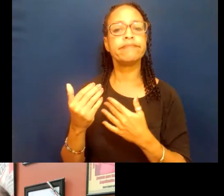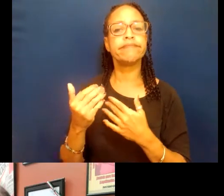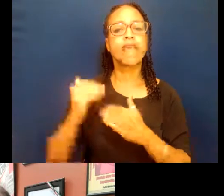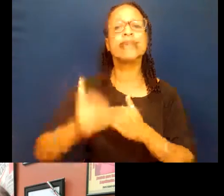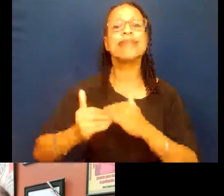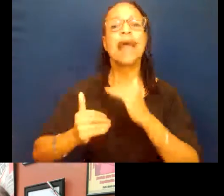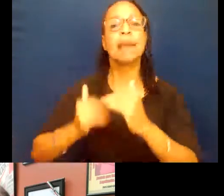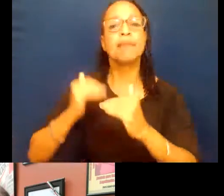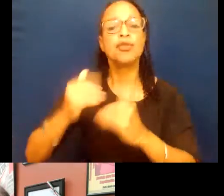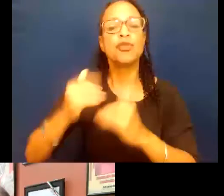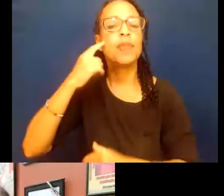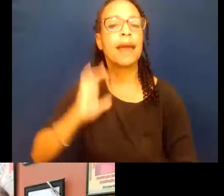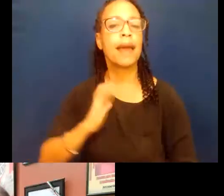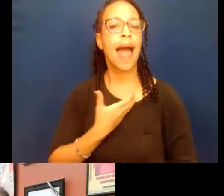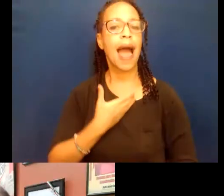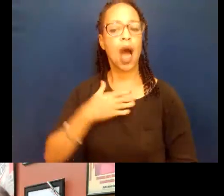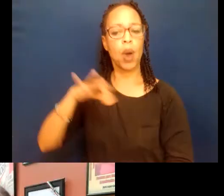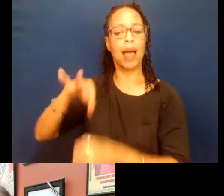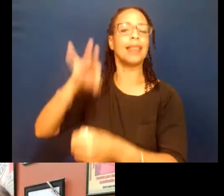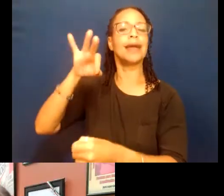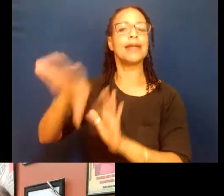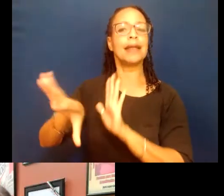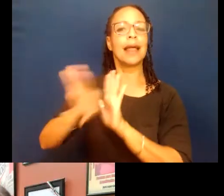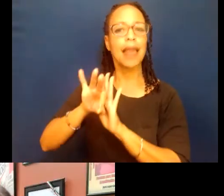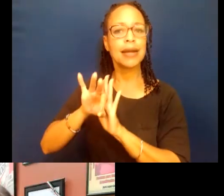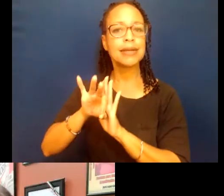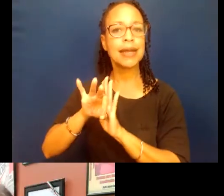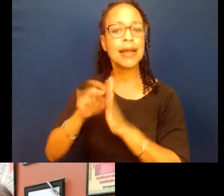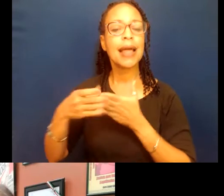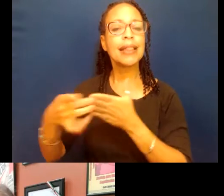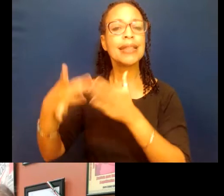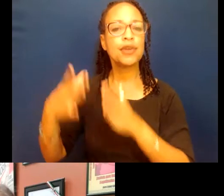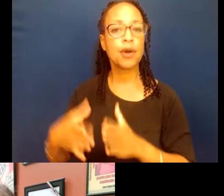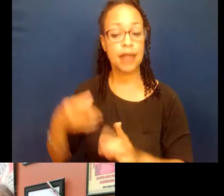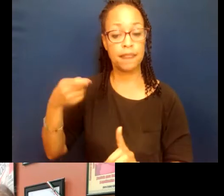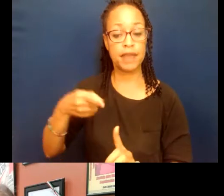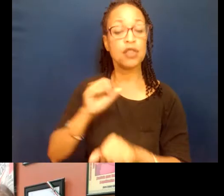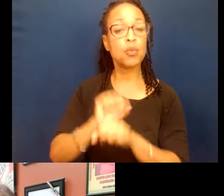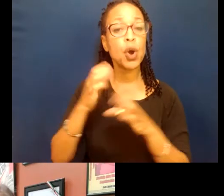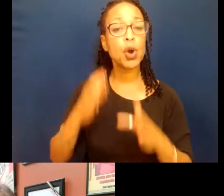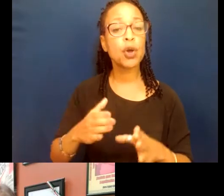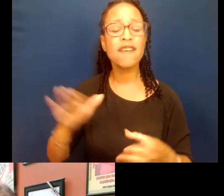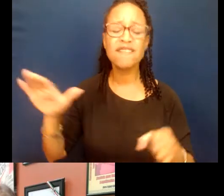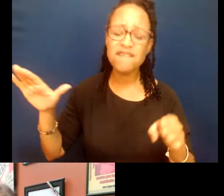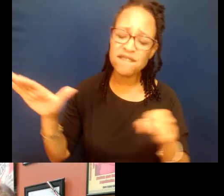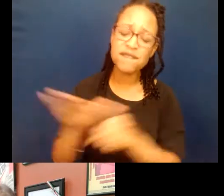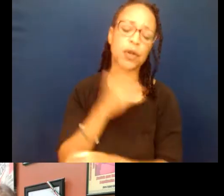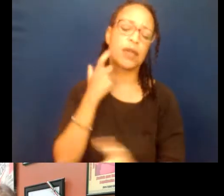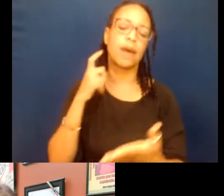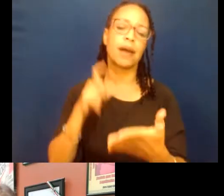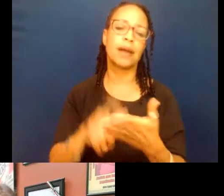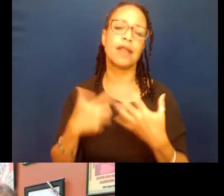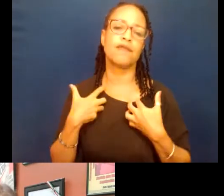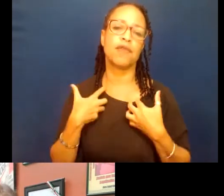our elected leaders have to take to ensure that immigrant essential workers are fully recognized for their courage and